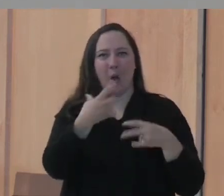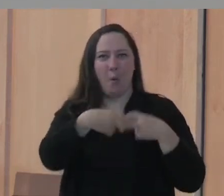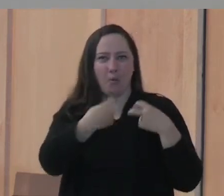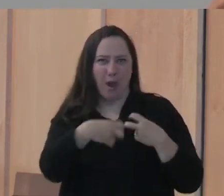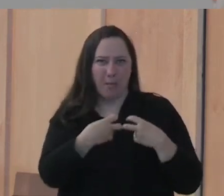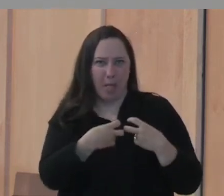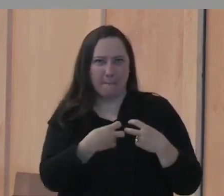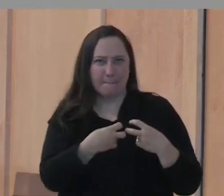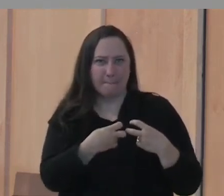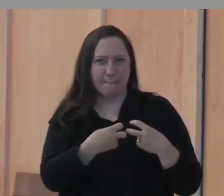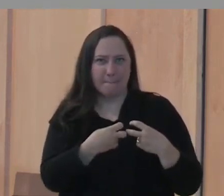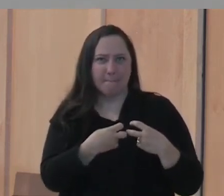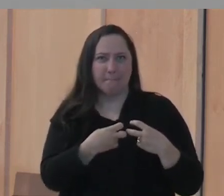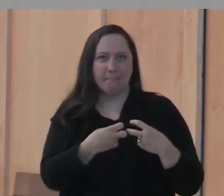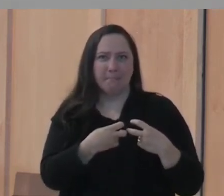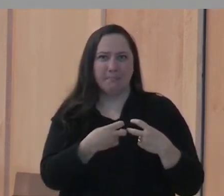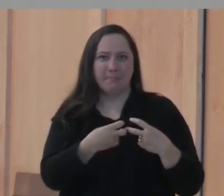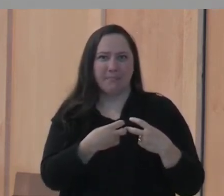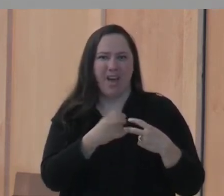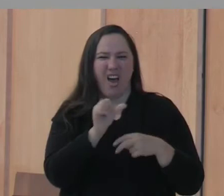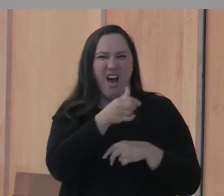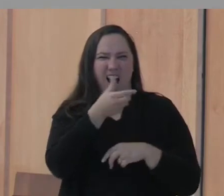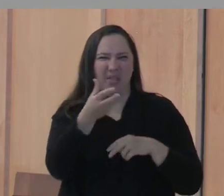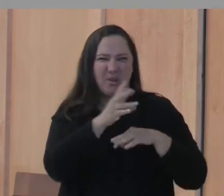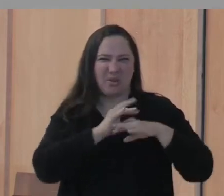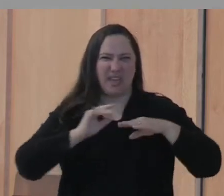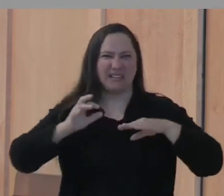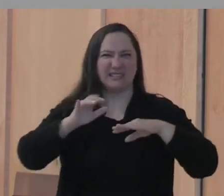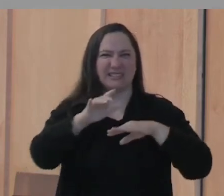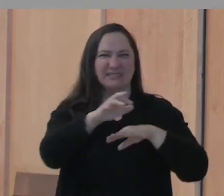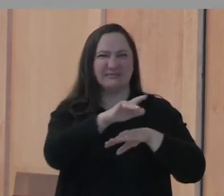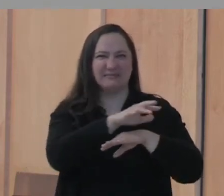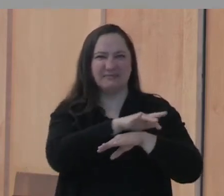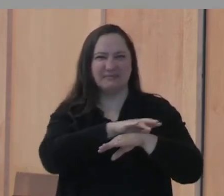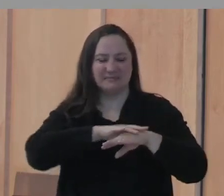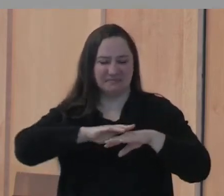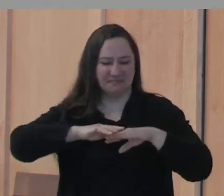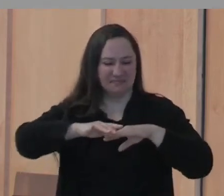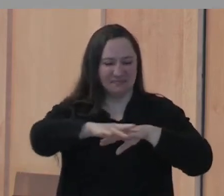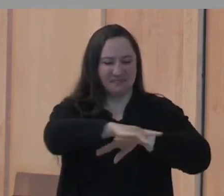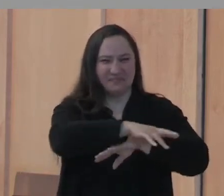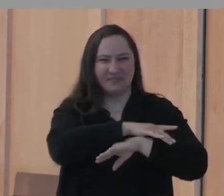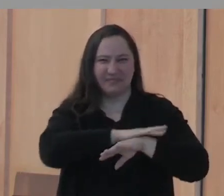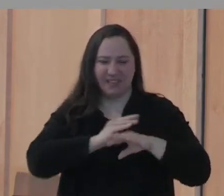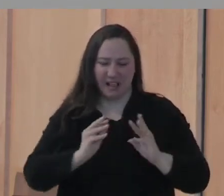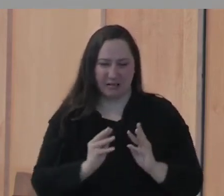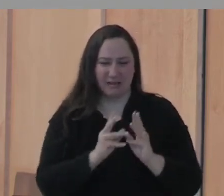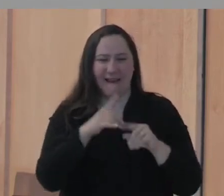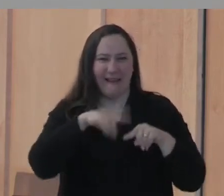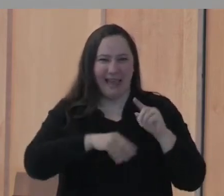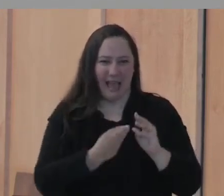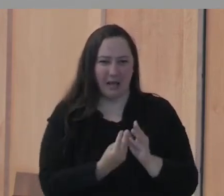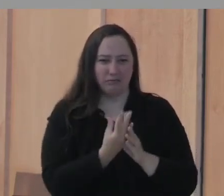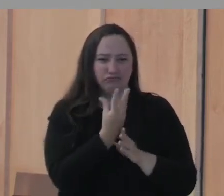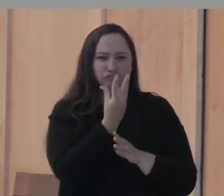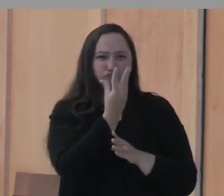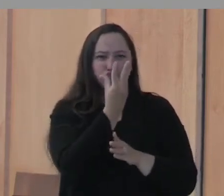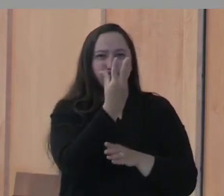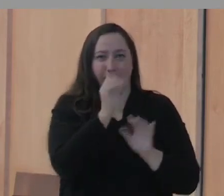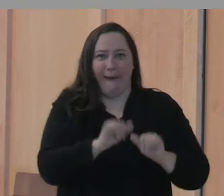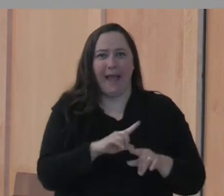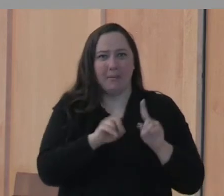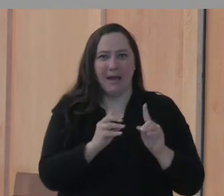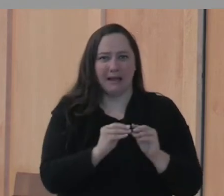is there's all kind of other stuff growing on the side. So it's constricted. It can't move out. It can go up and down but